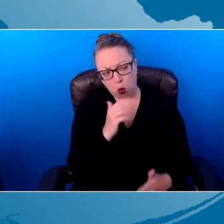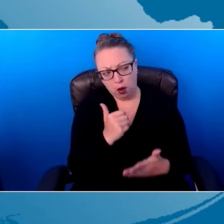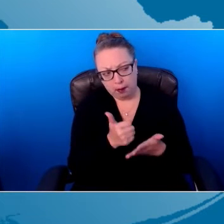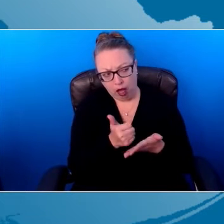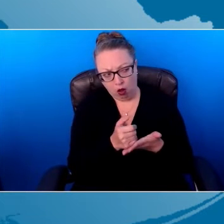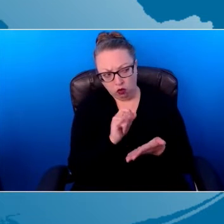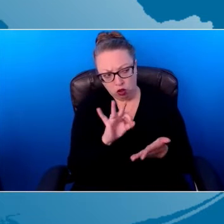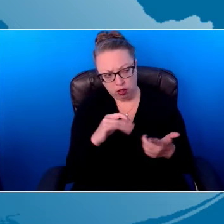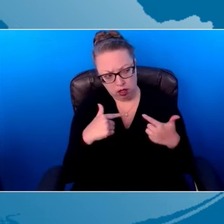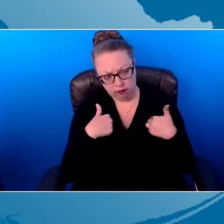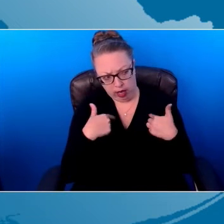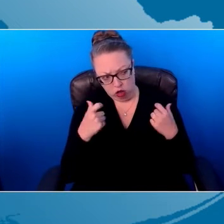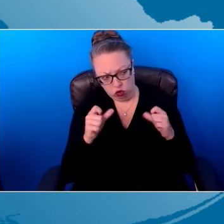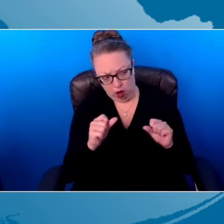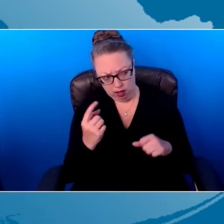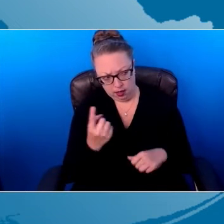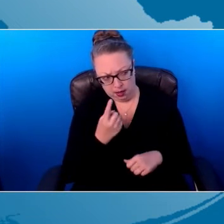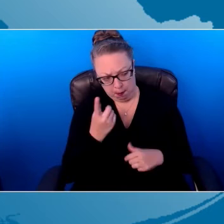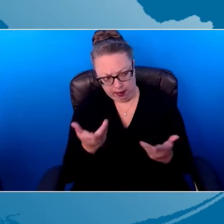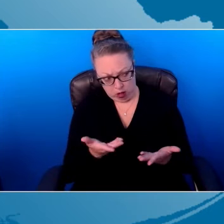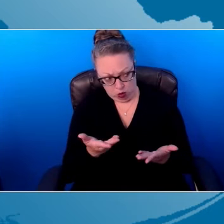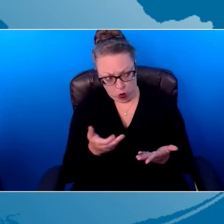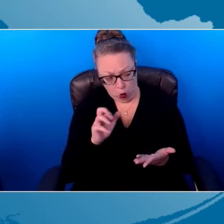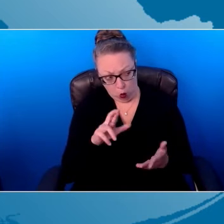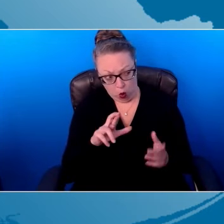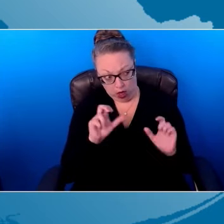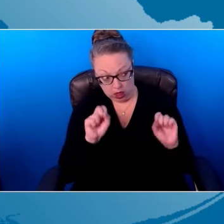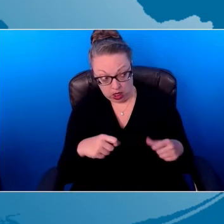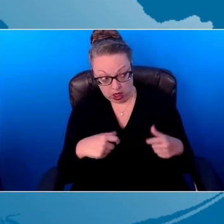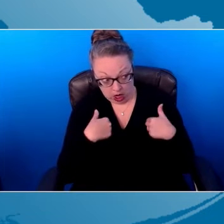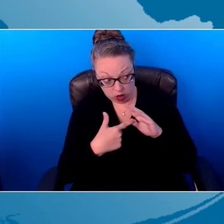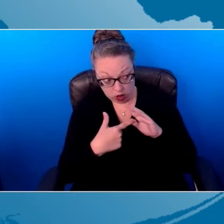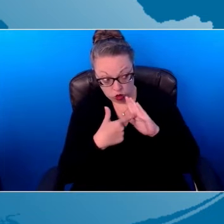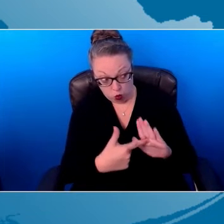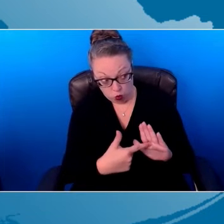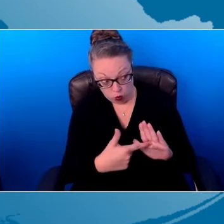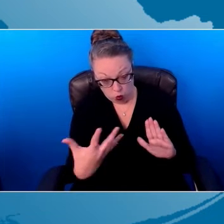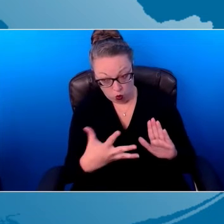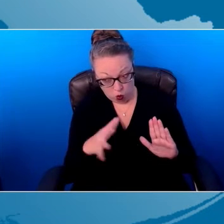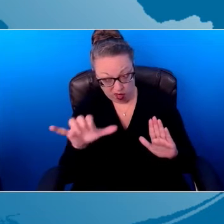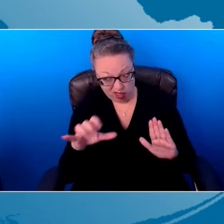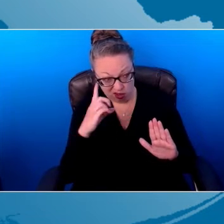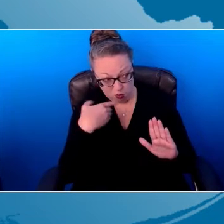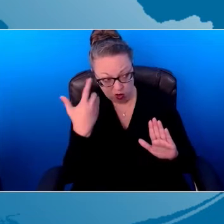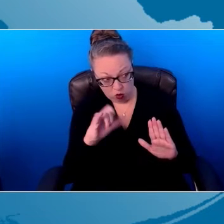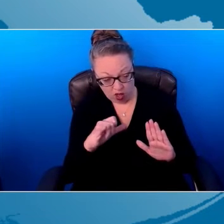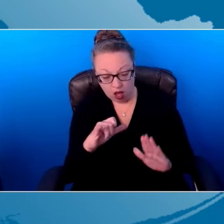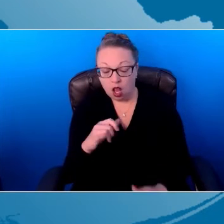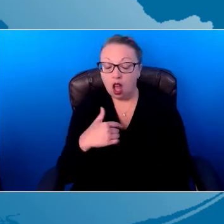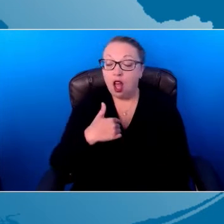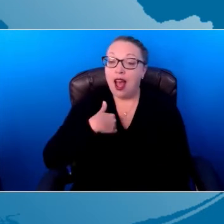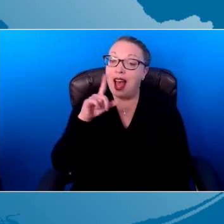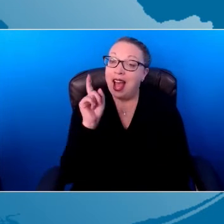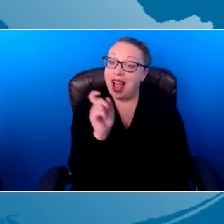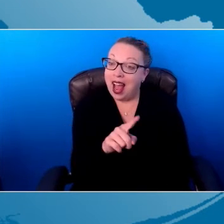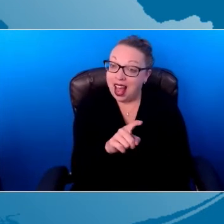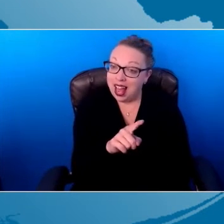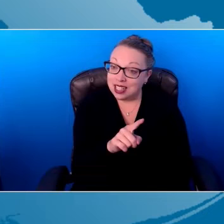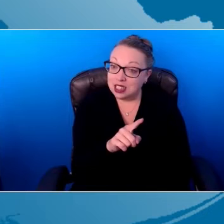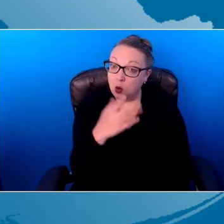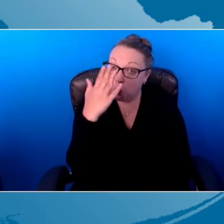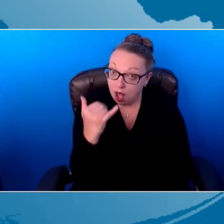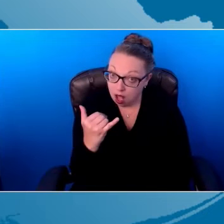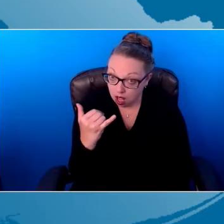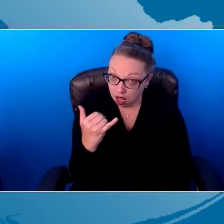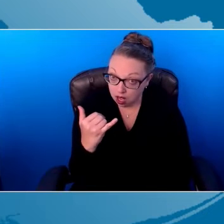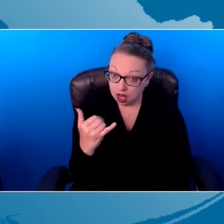I tried something here or could I show you what this might look like? And I ask them that question because I want to mark it.